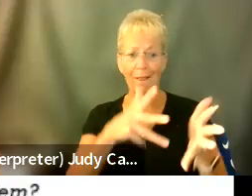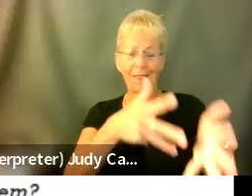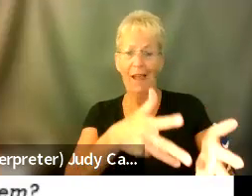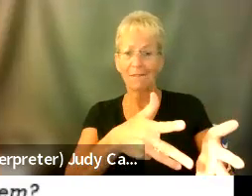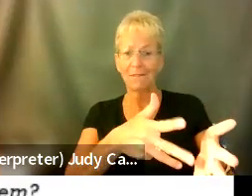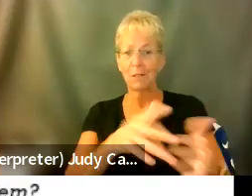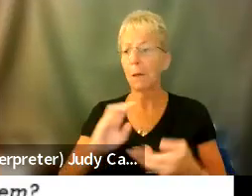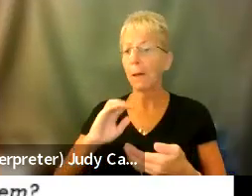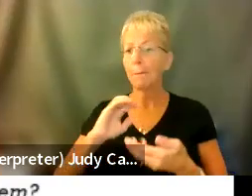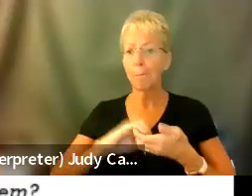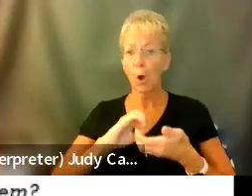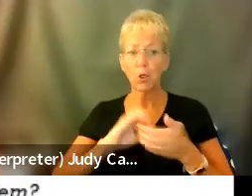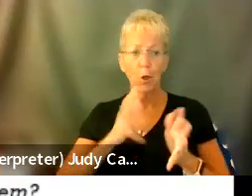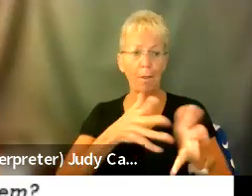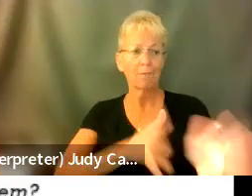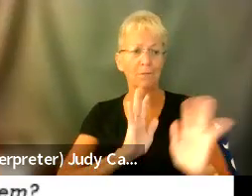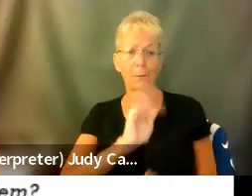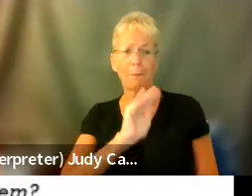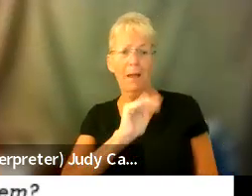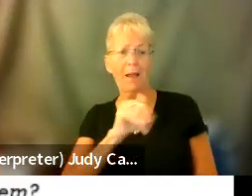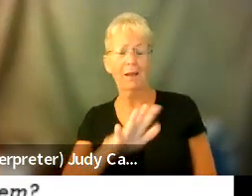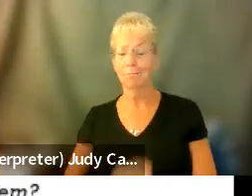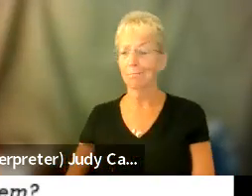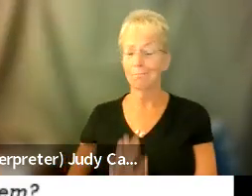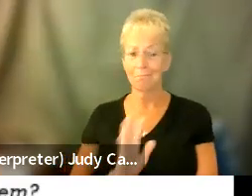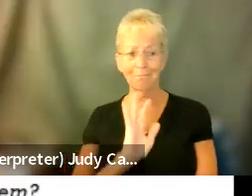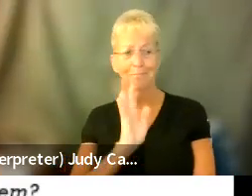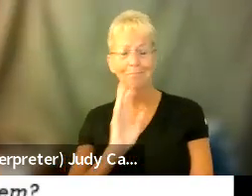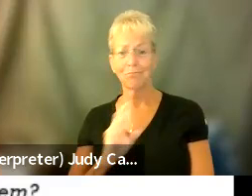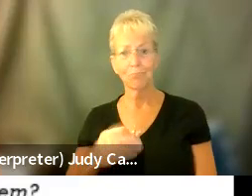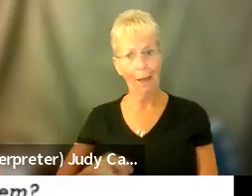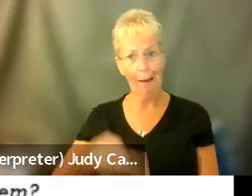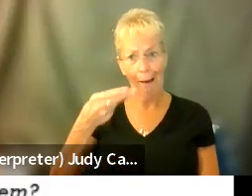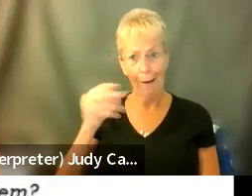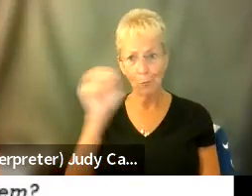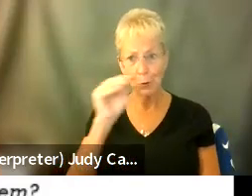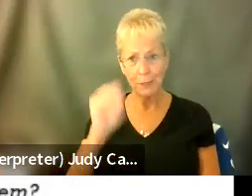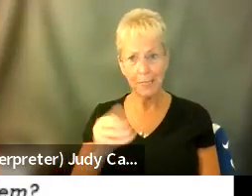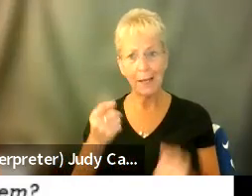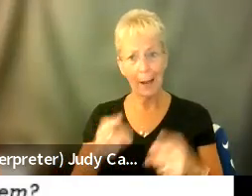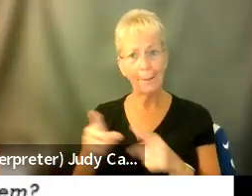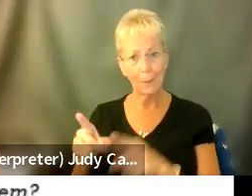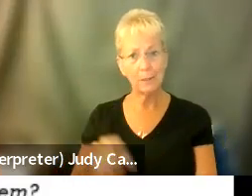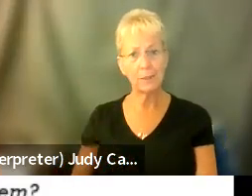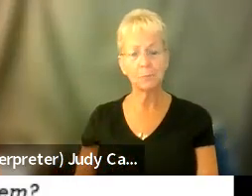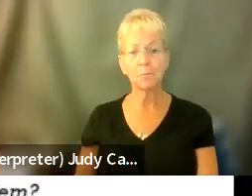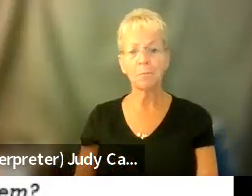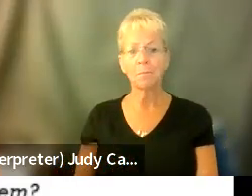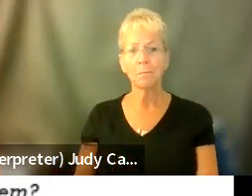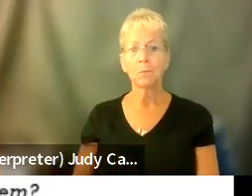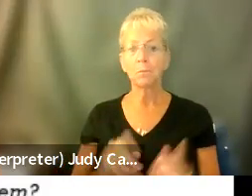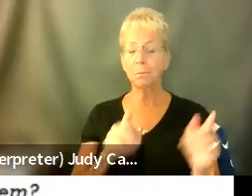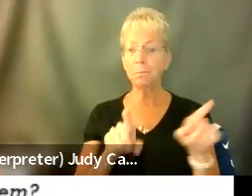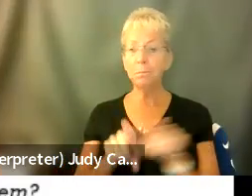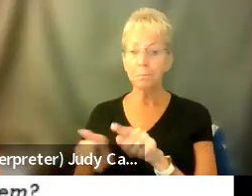when they become sick or disabled. There's a very, very high percentage of that, unfortunately. But also,